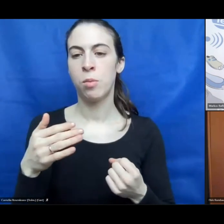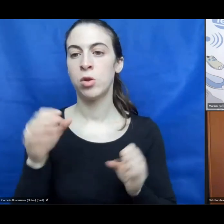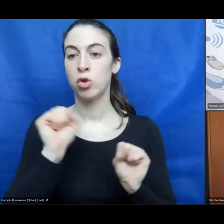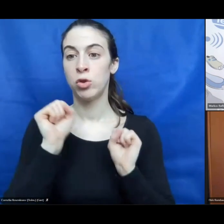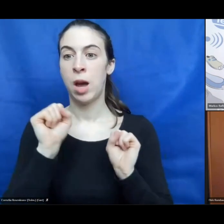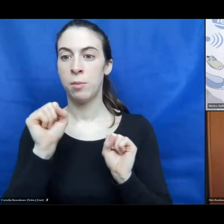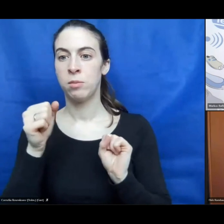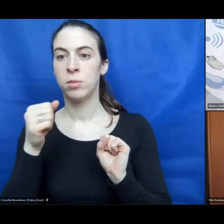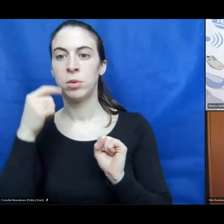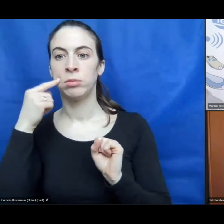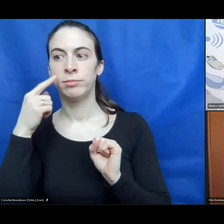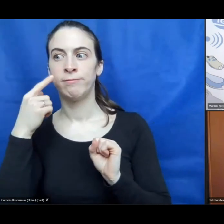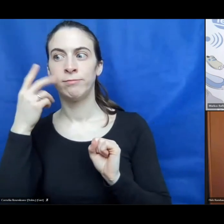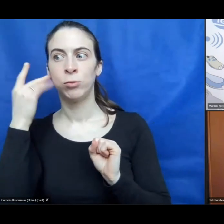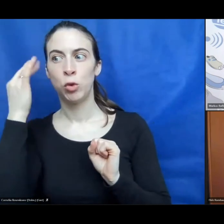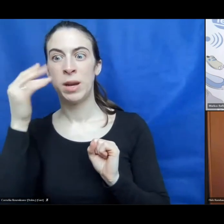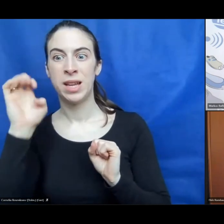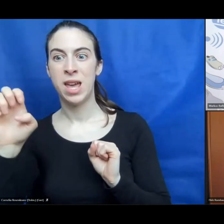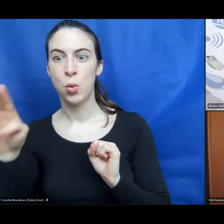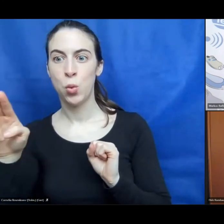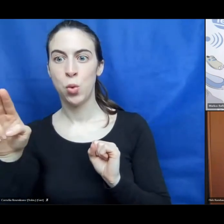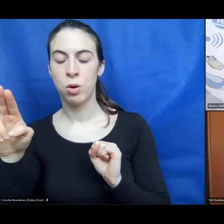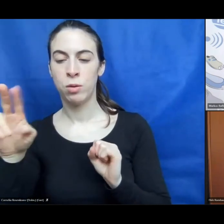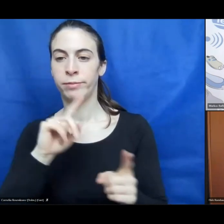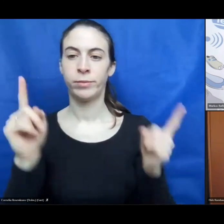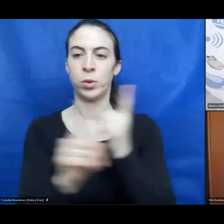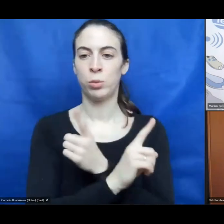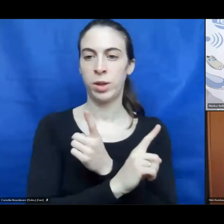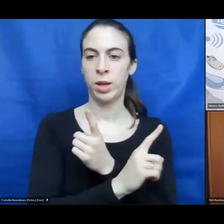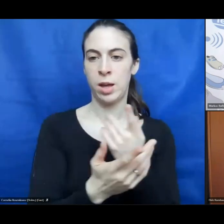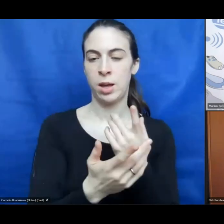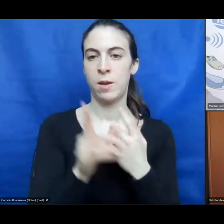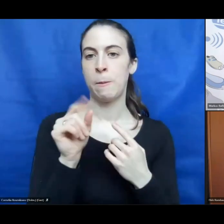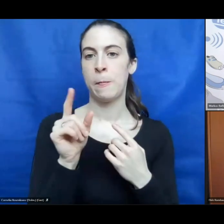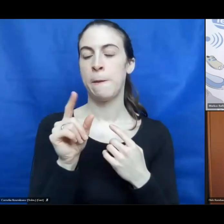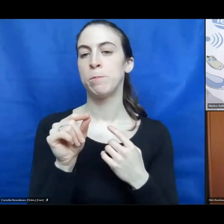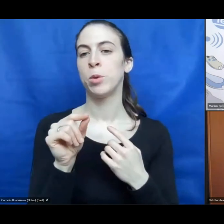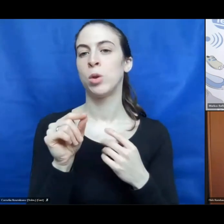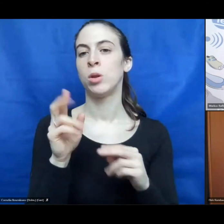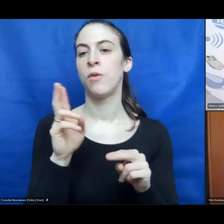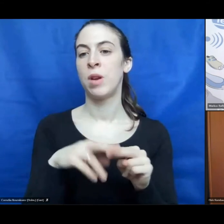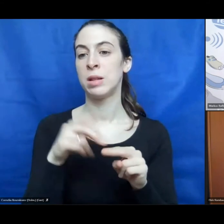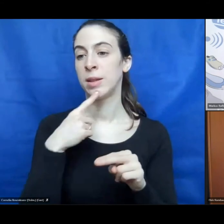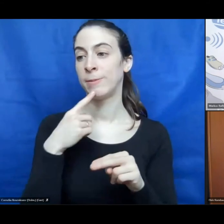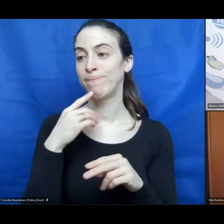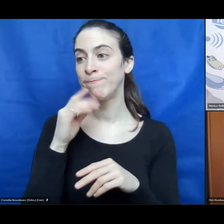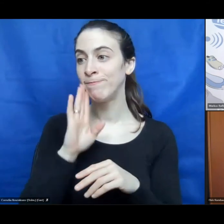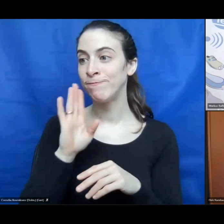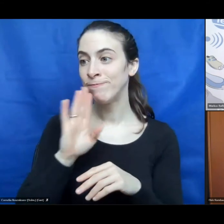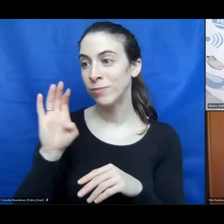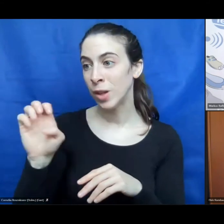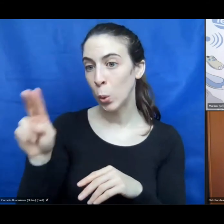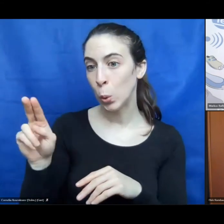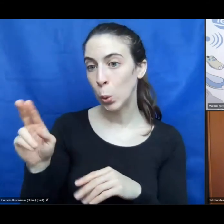and the other way around. So, if you are knocking on the door of the European